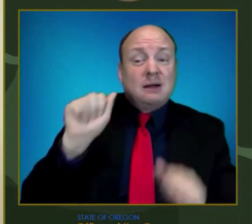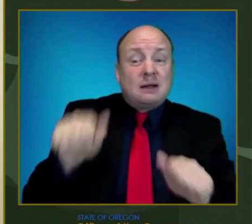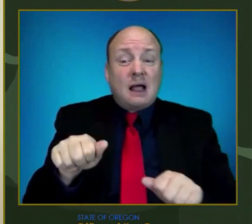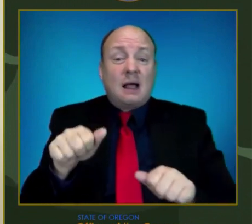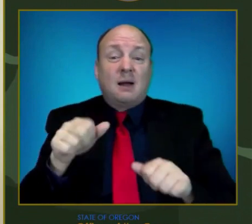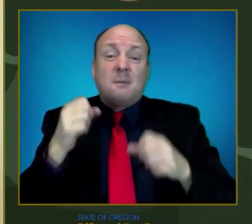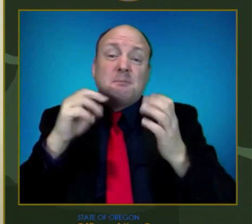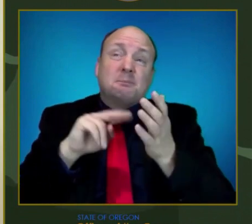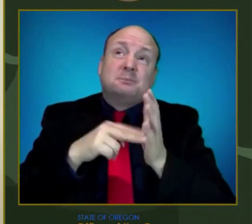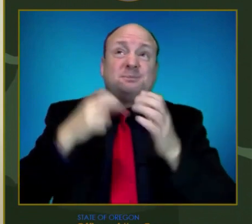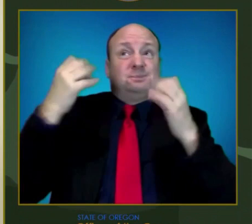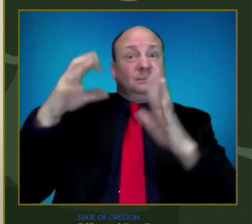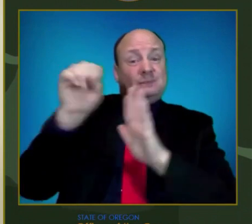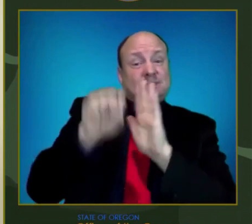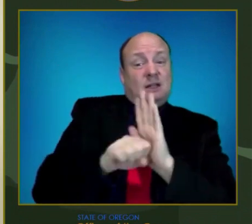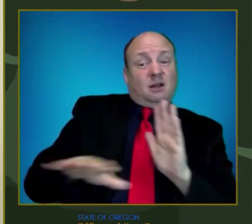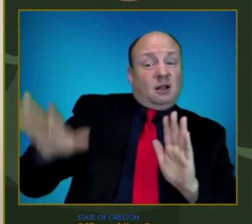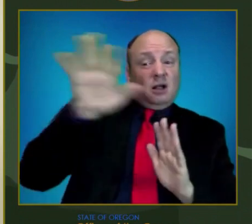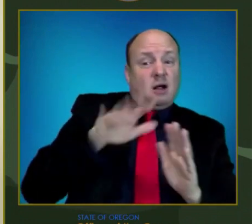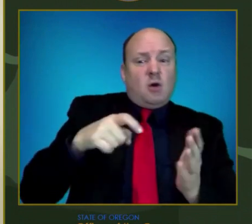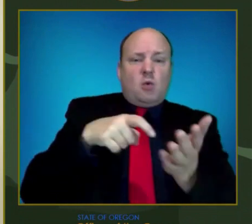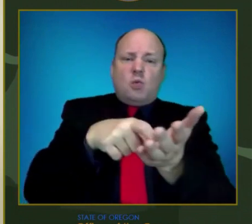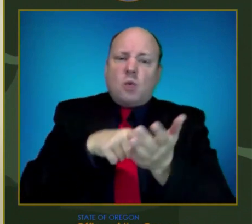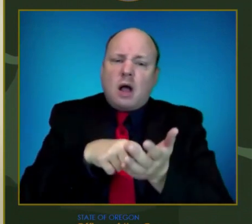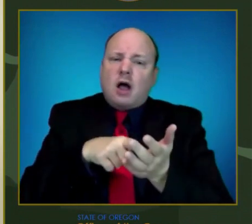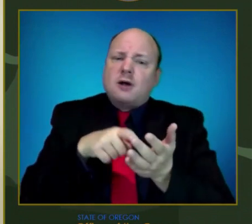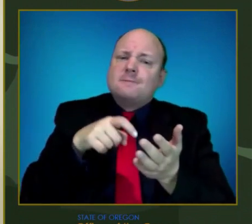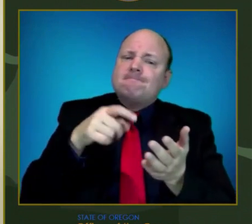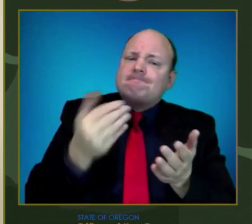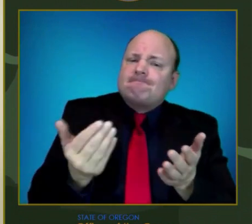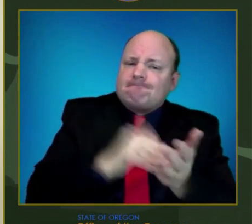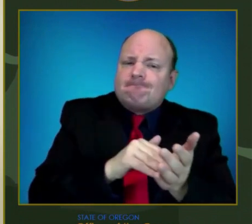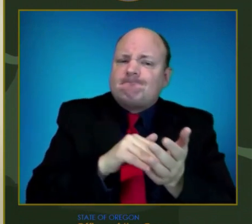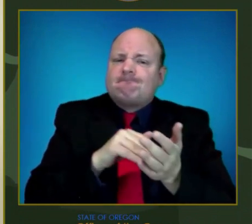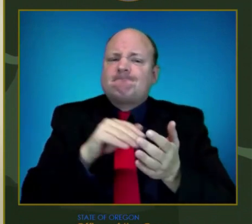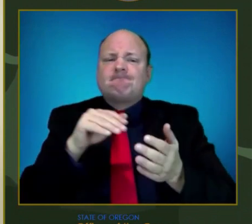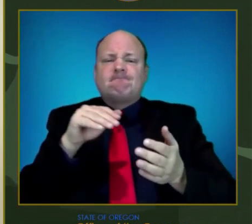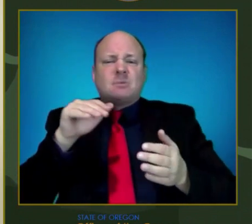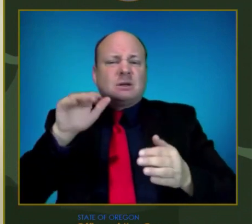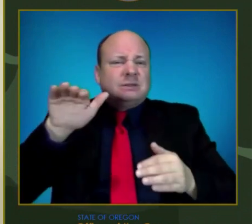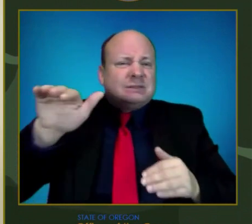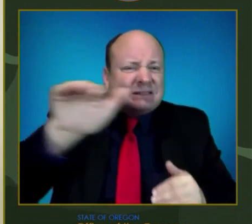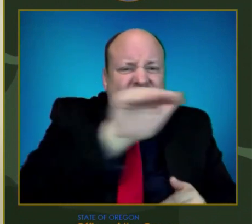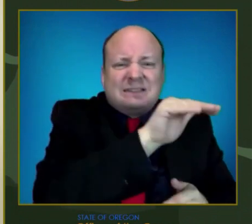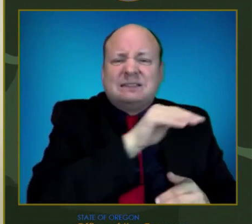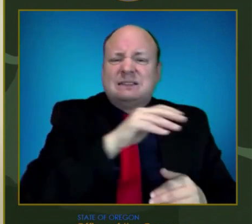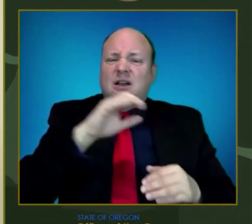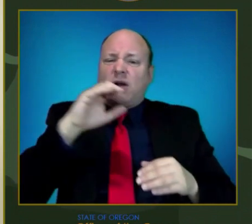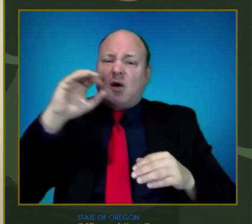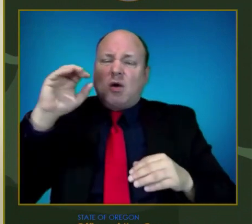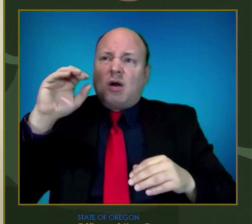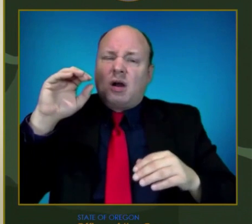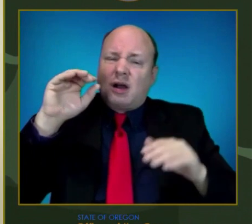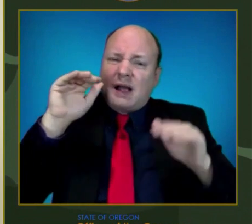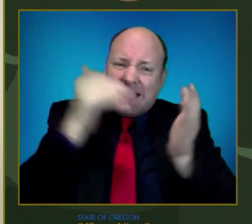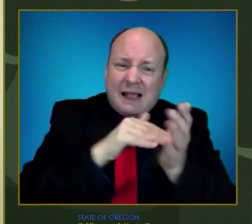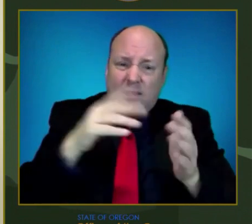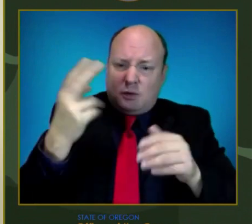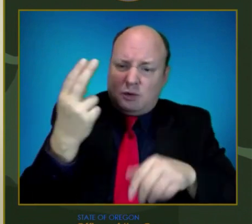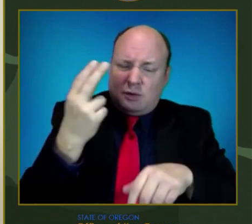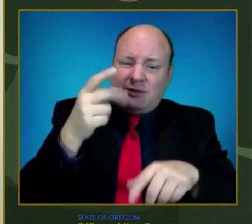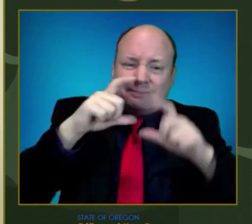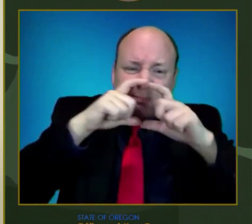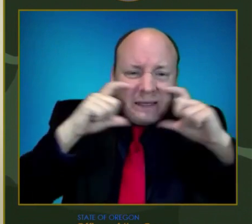you to every Oregonian who continues to mask up. You are making a difference. Masks, vaccines,